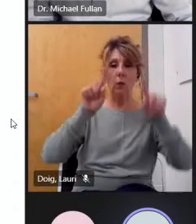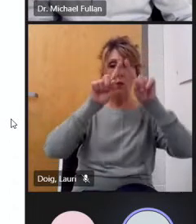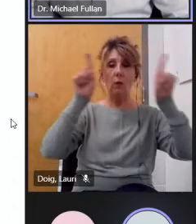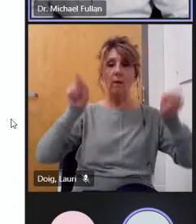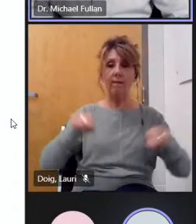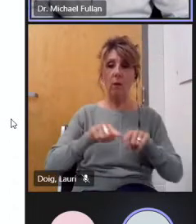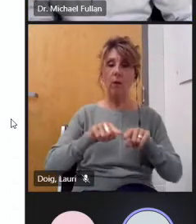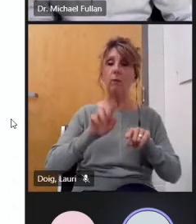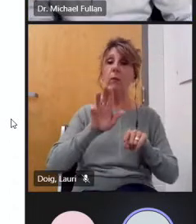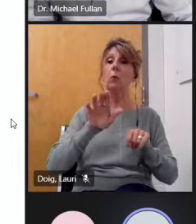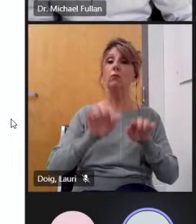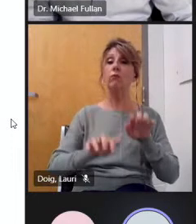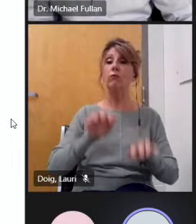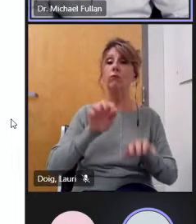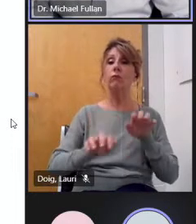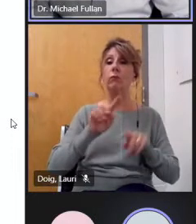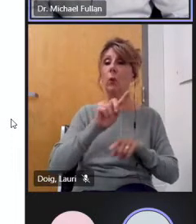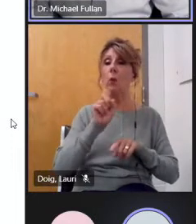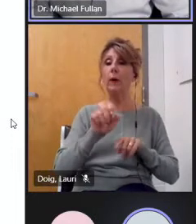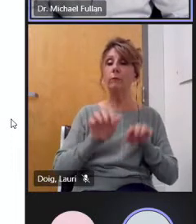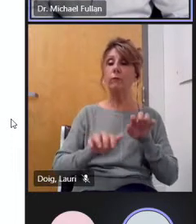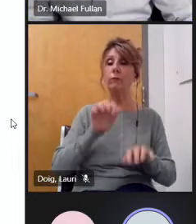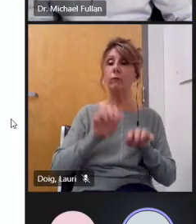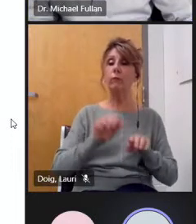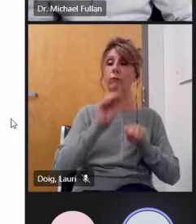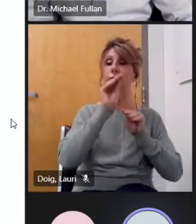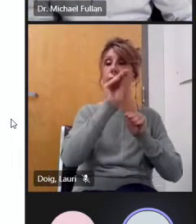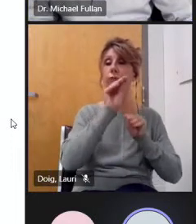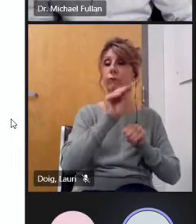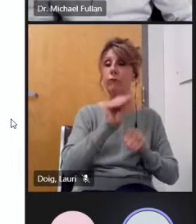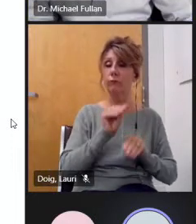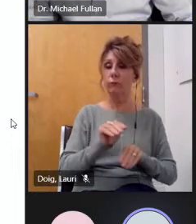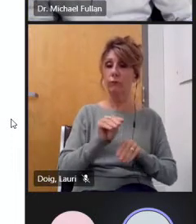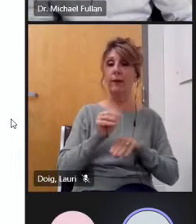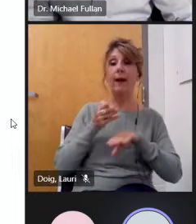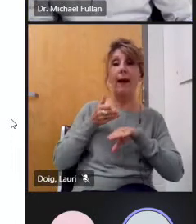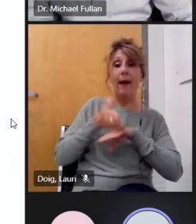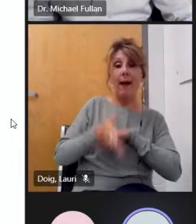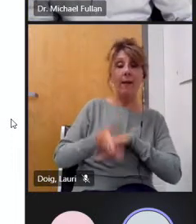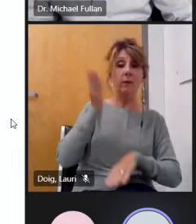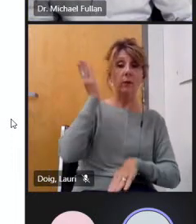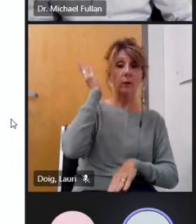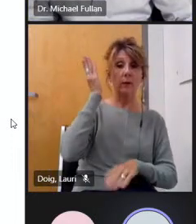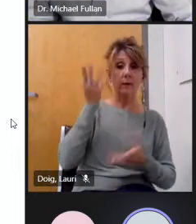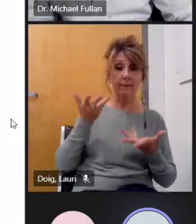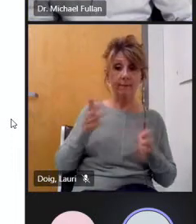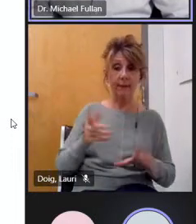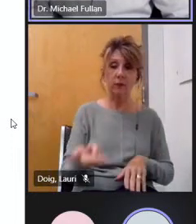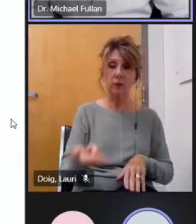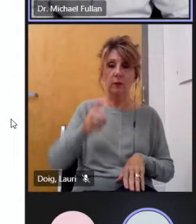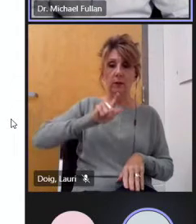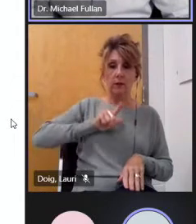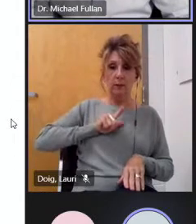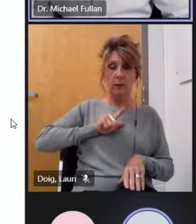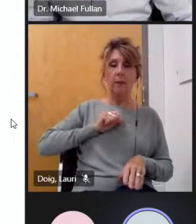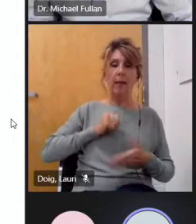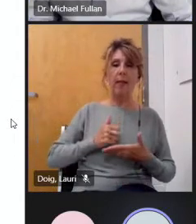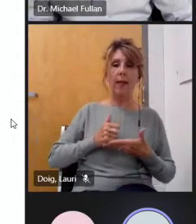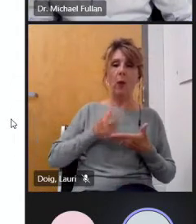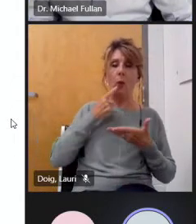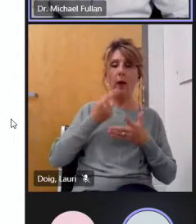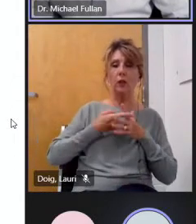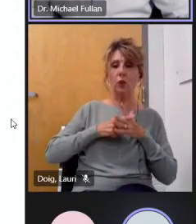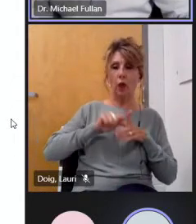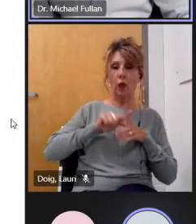that after michael is finished speaking i will facilitate those questions welcome